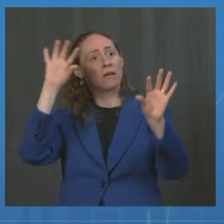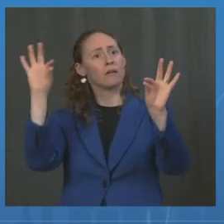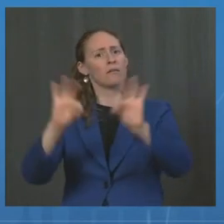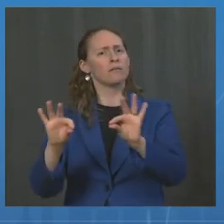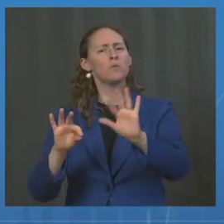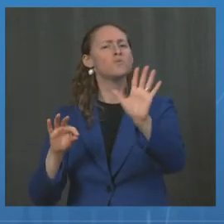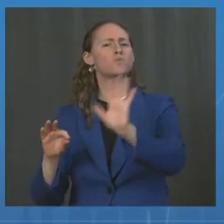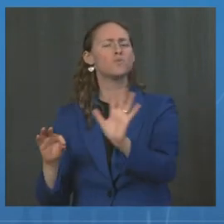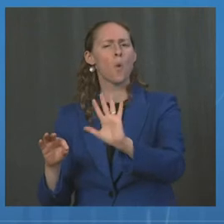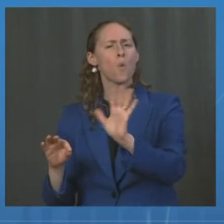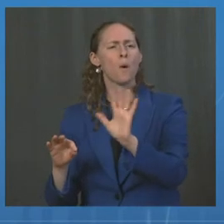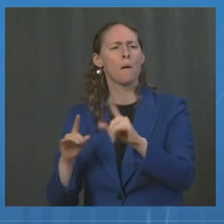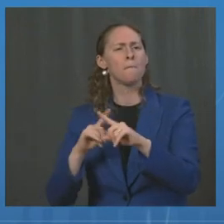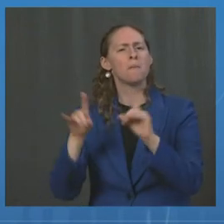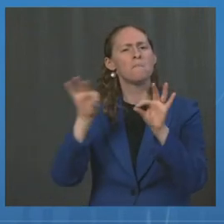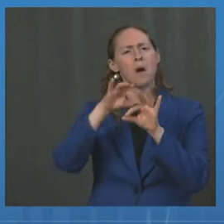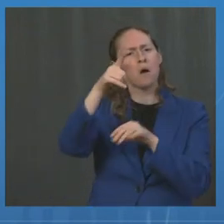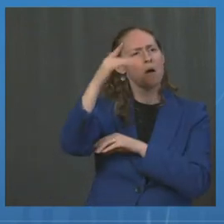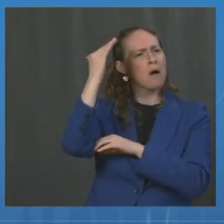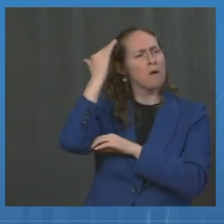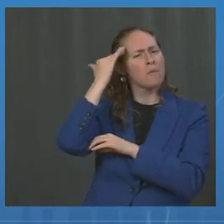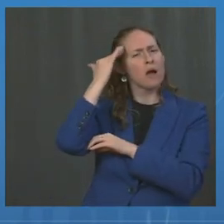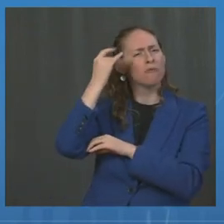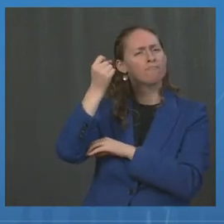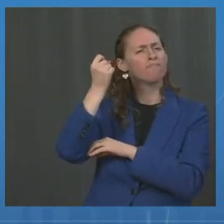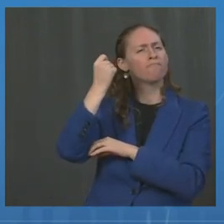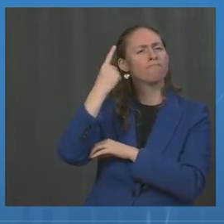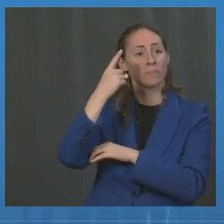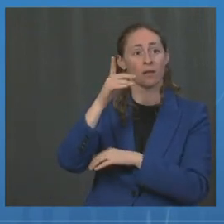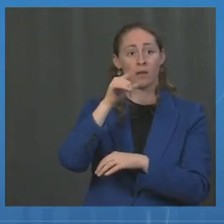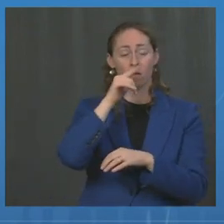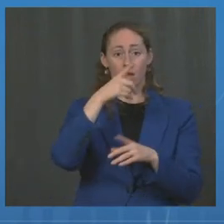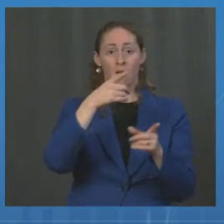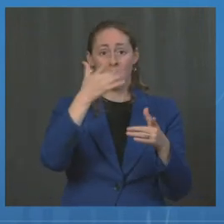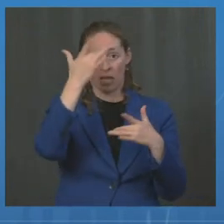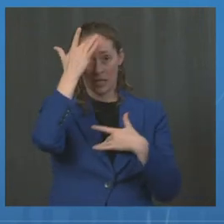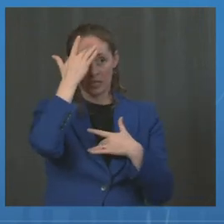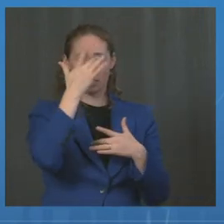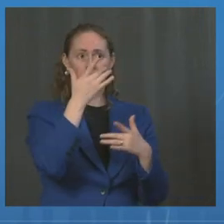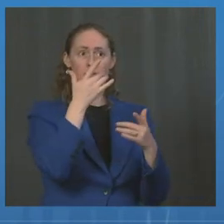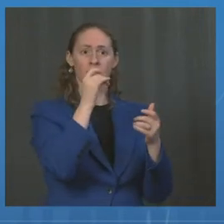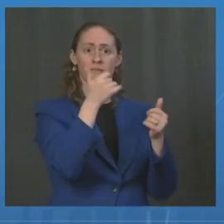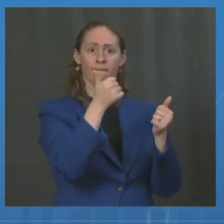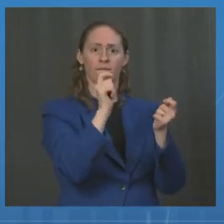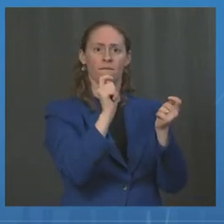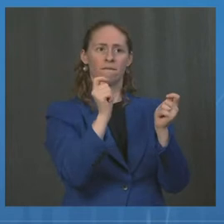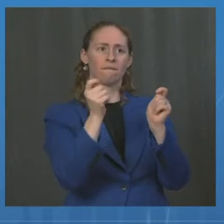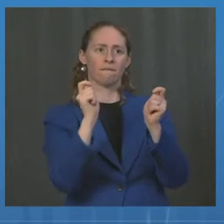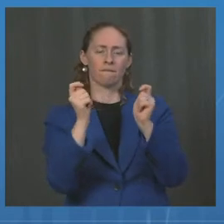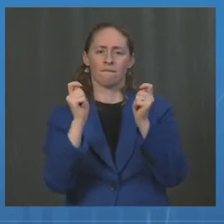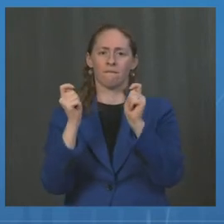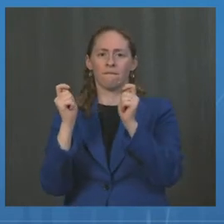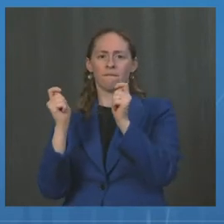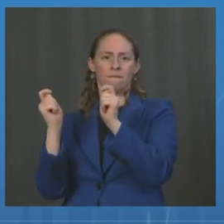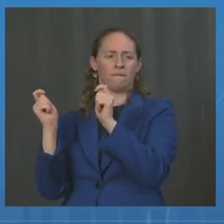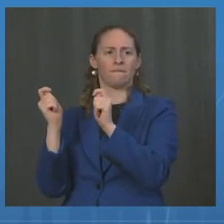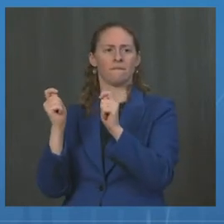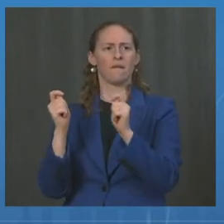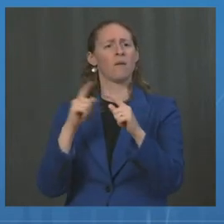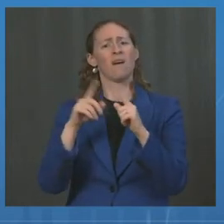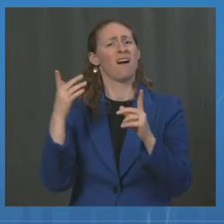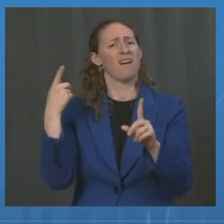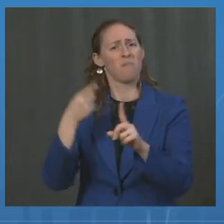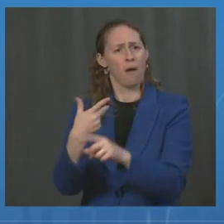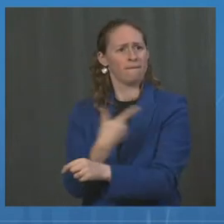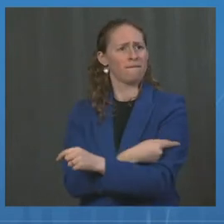somewhat the efficacy of vaccines, the vaccines still are quite effective against variants of that